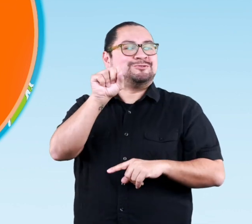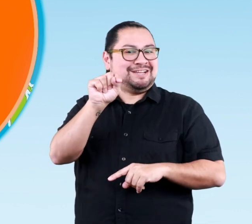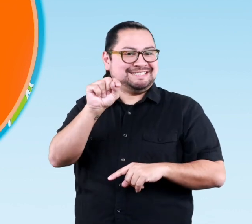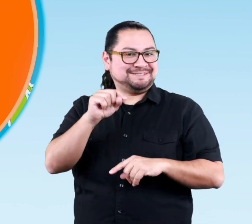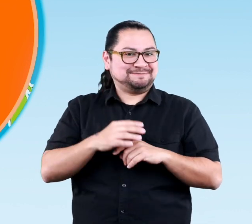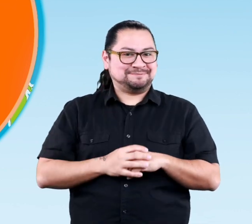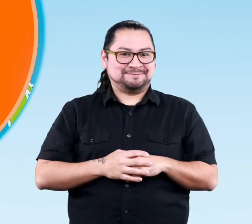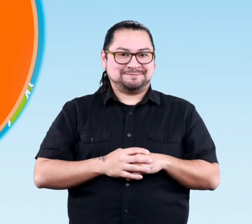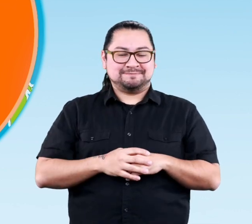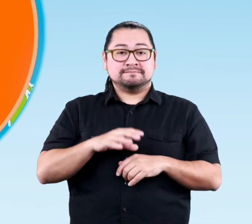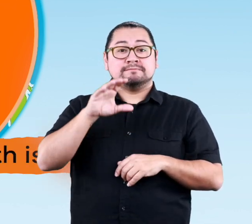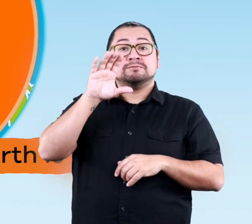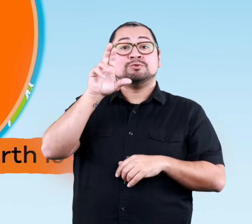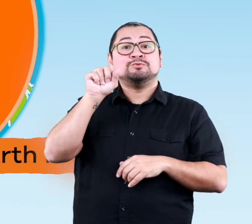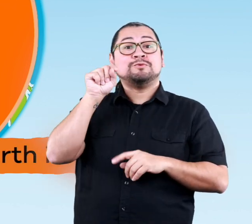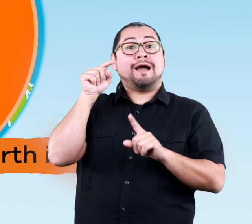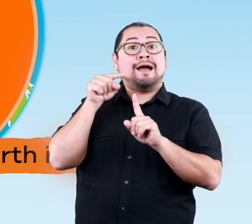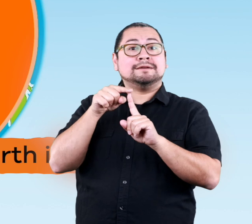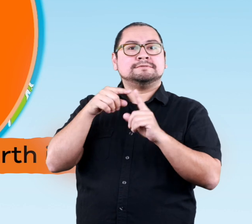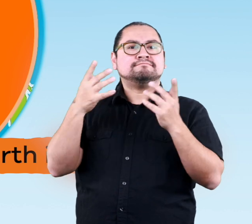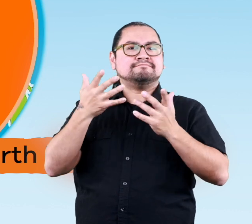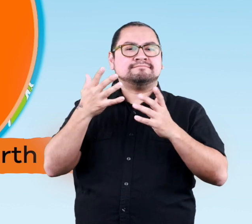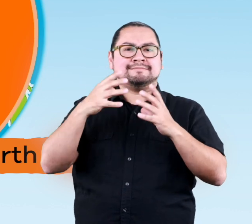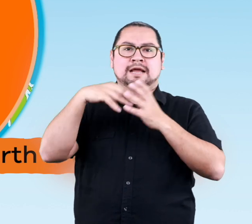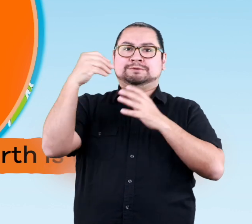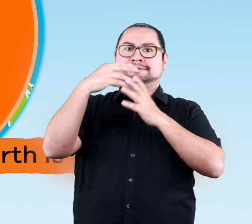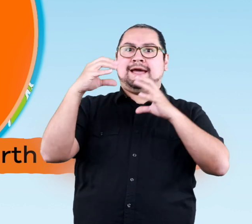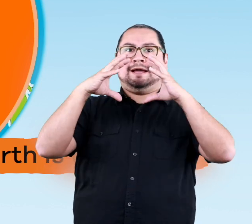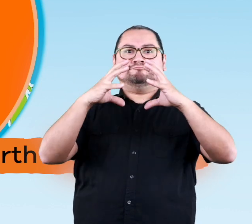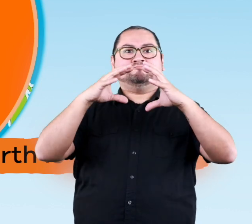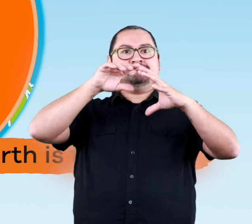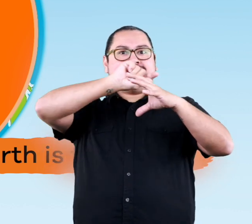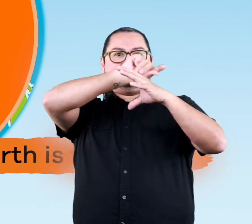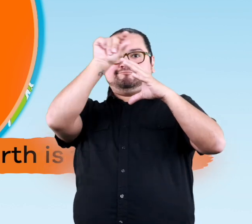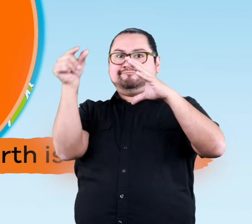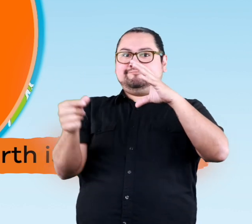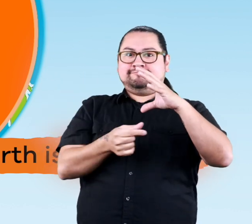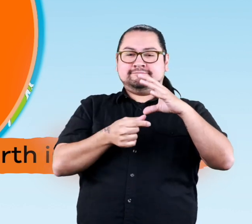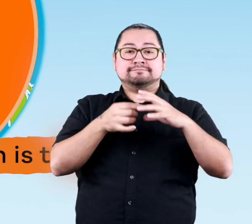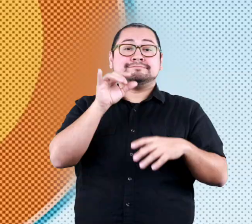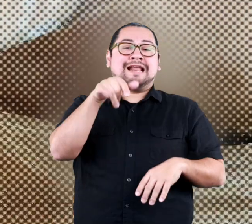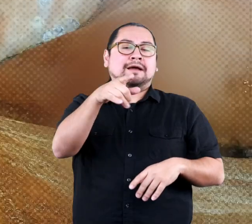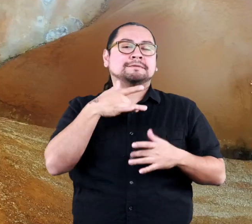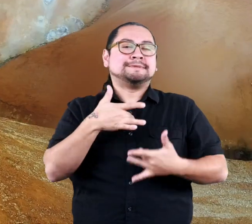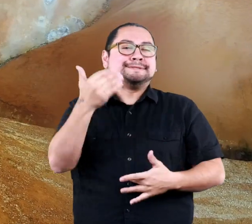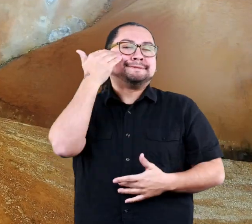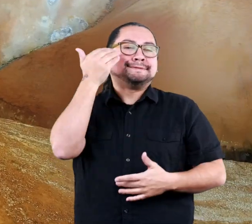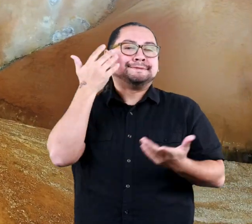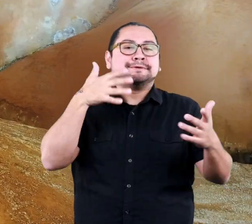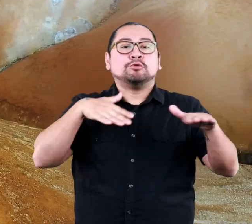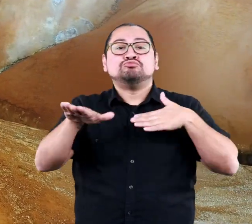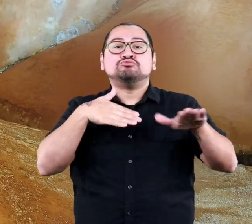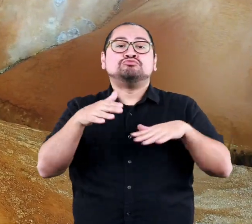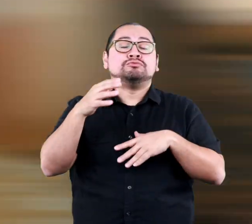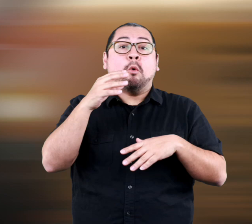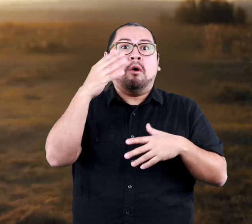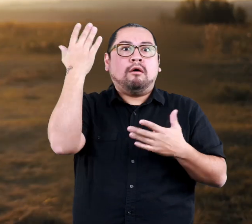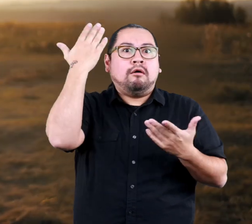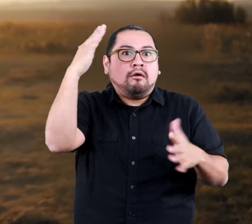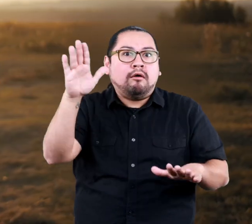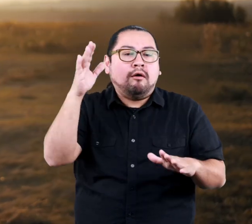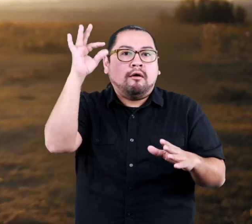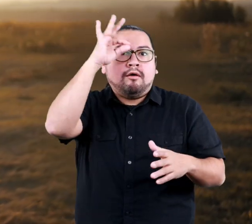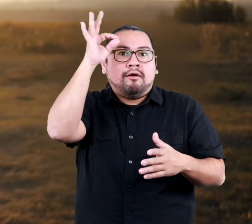crust. The first outermost layer of the earth is the crust, which you are super familiar